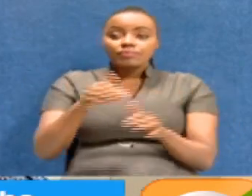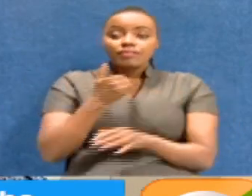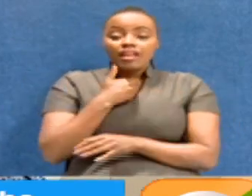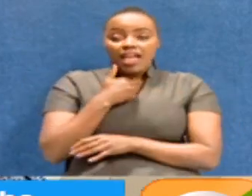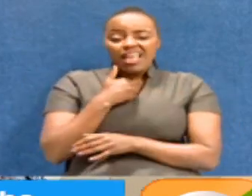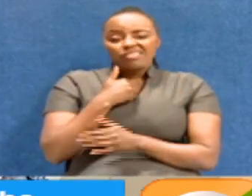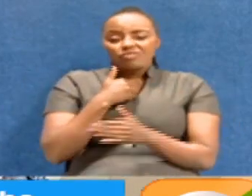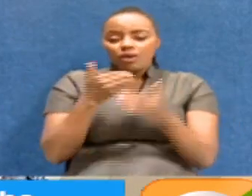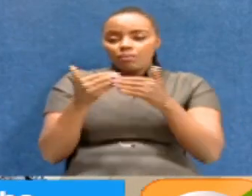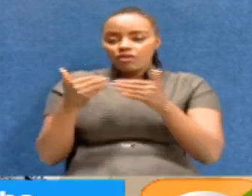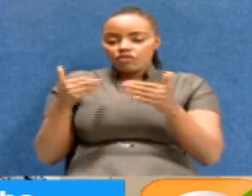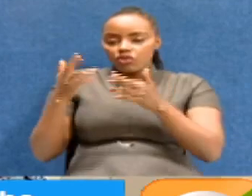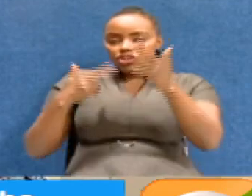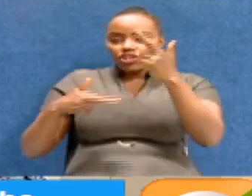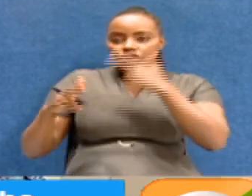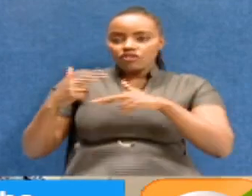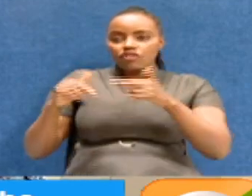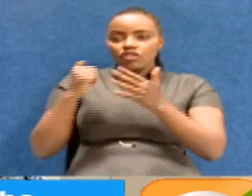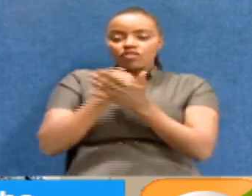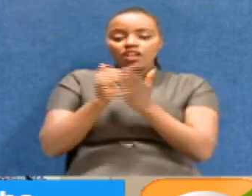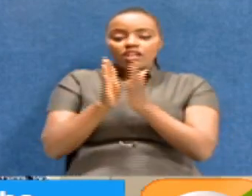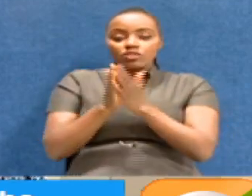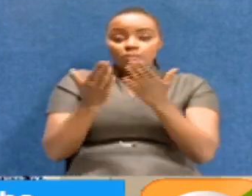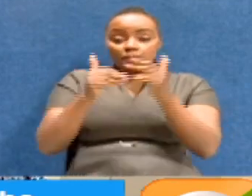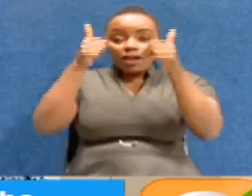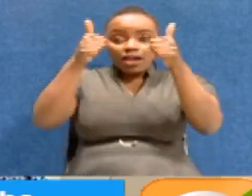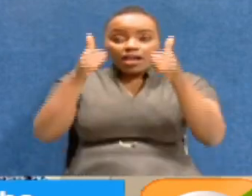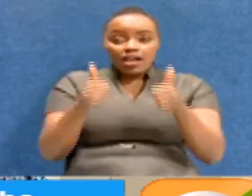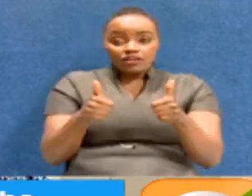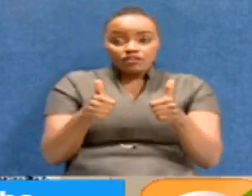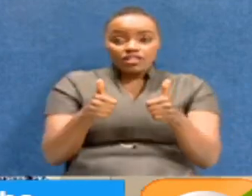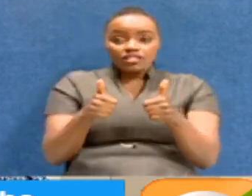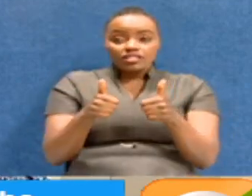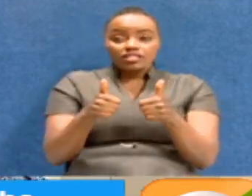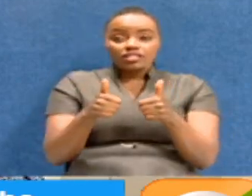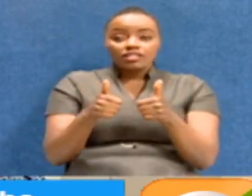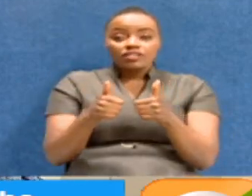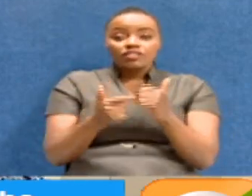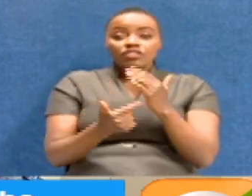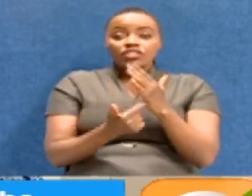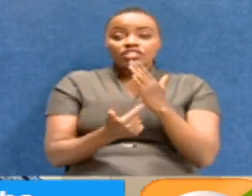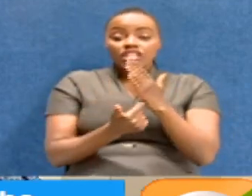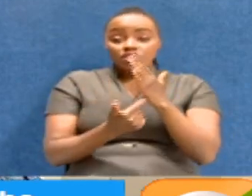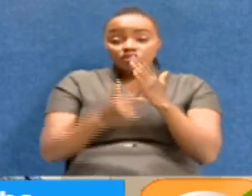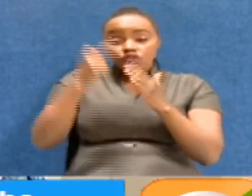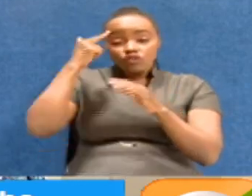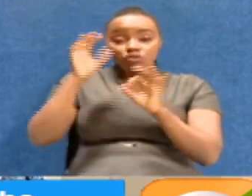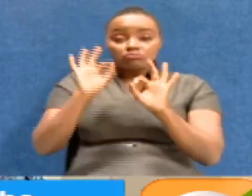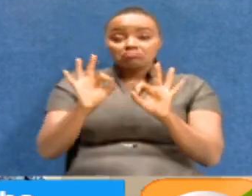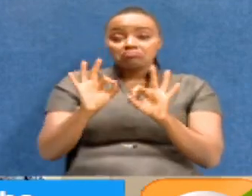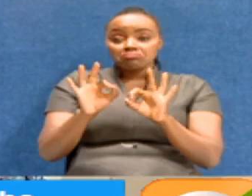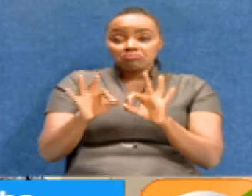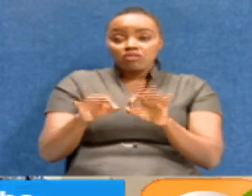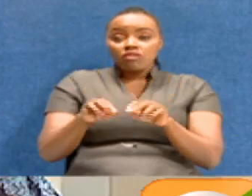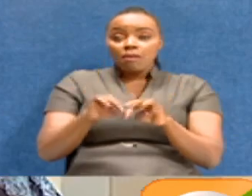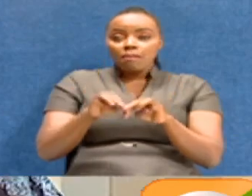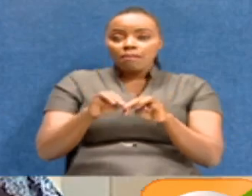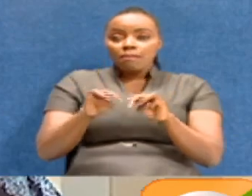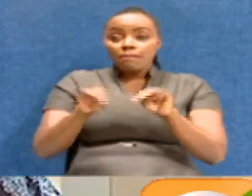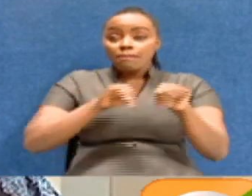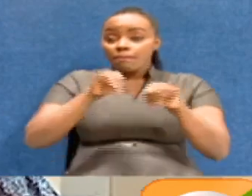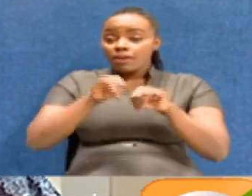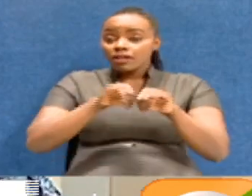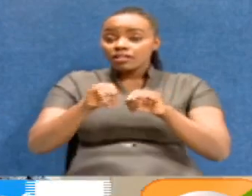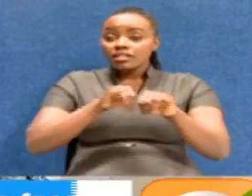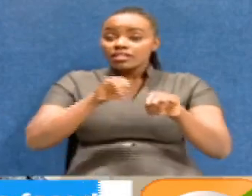to have reviewed a newspaper advert on technology for effective management or service delivery